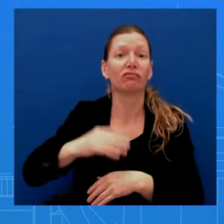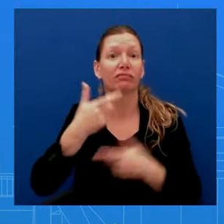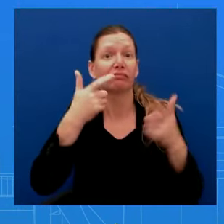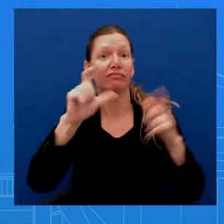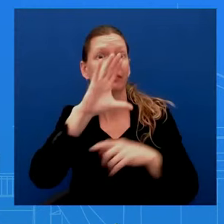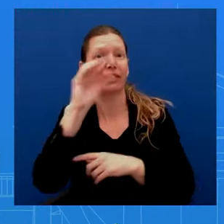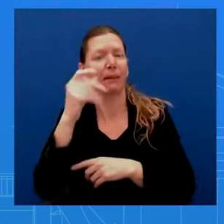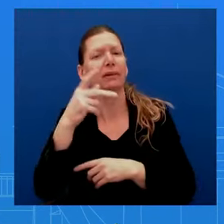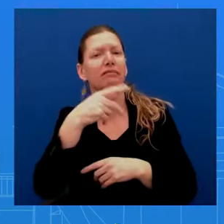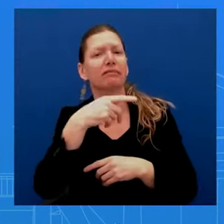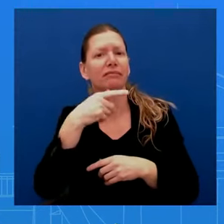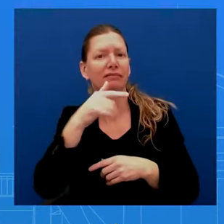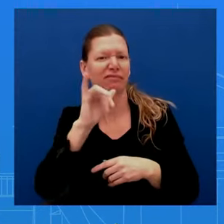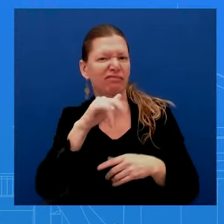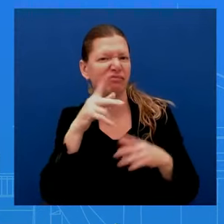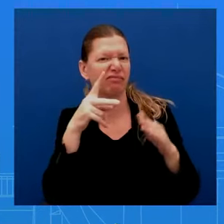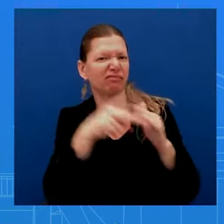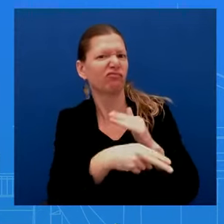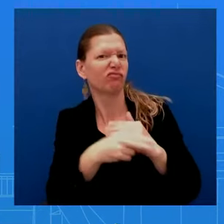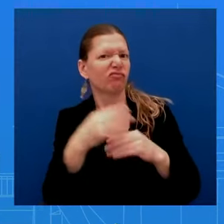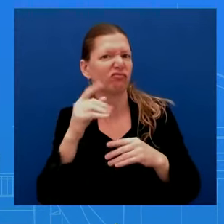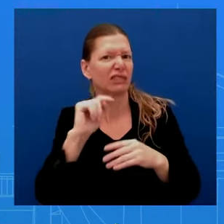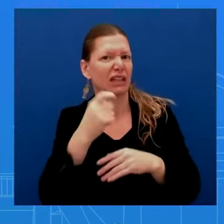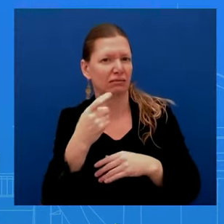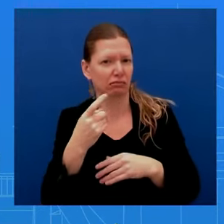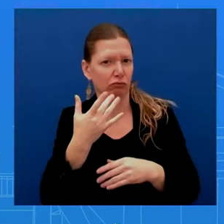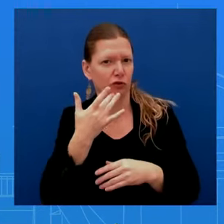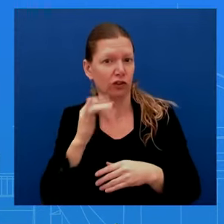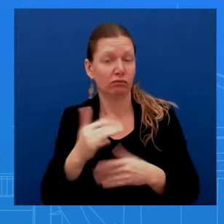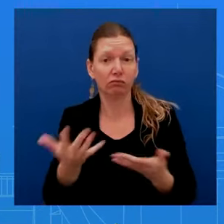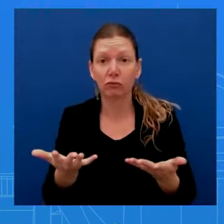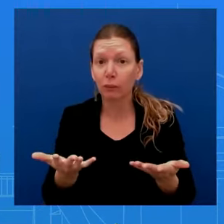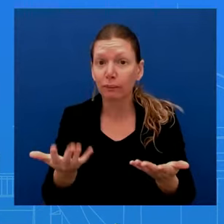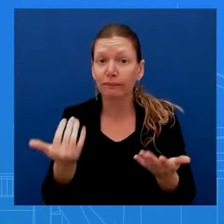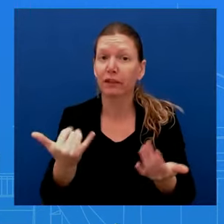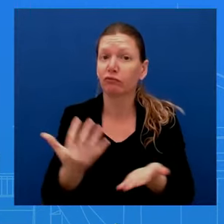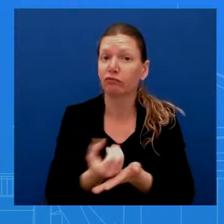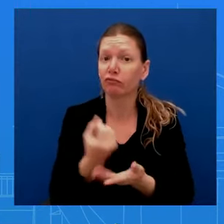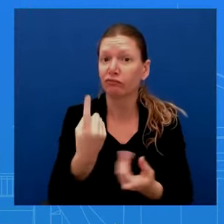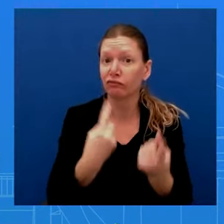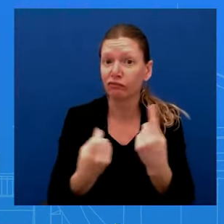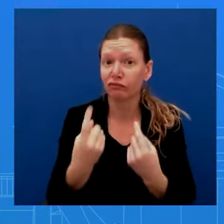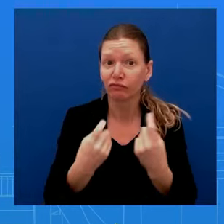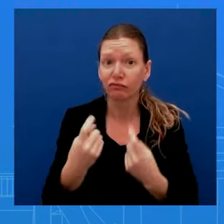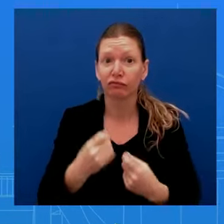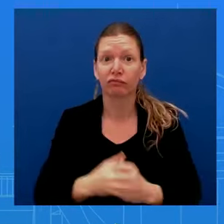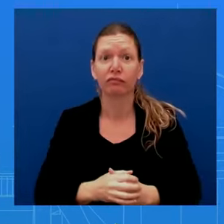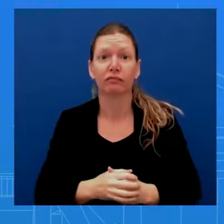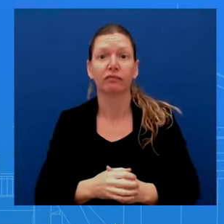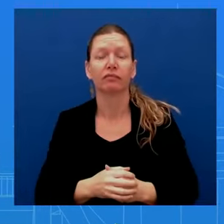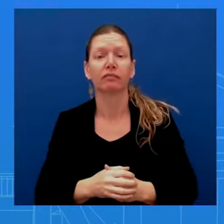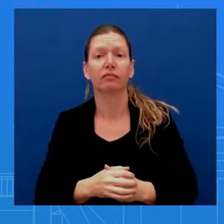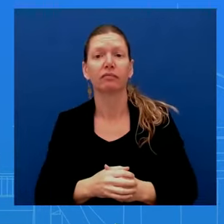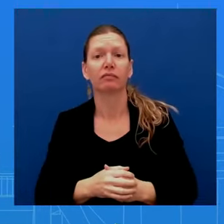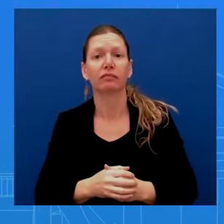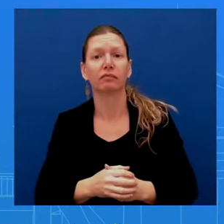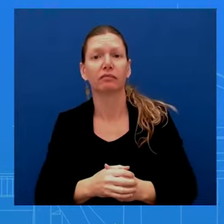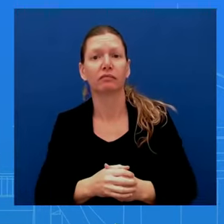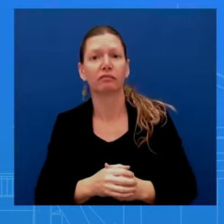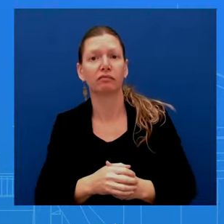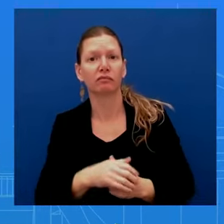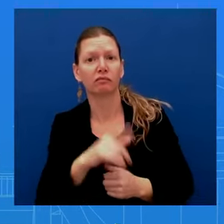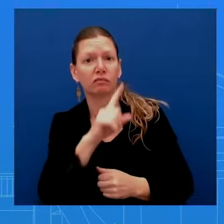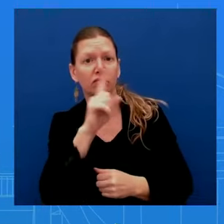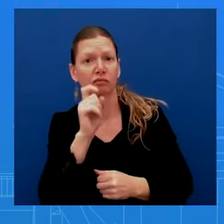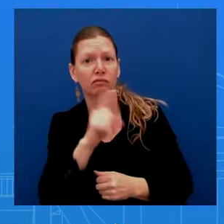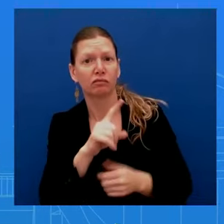Thank you, Karine. Quick question on the CPI numbers. Car insurance rate increases alone accounted for